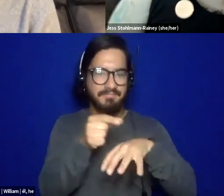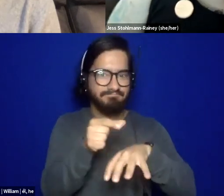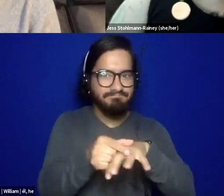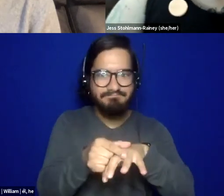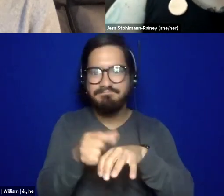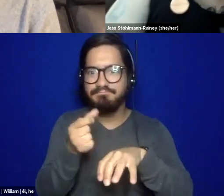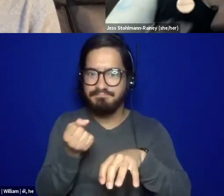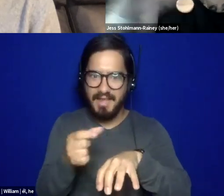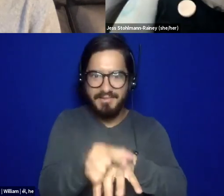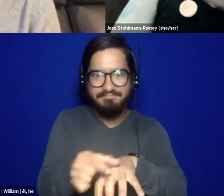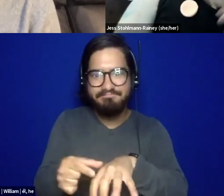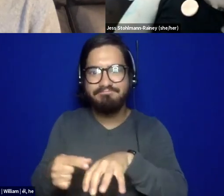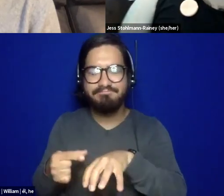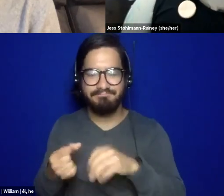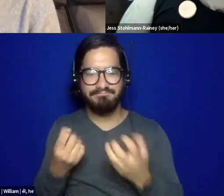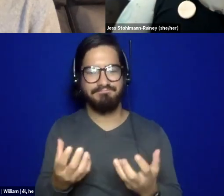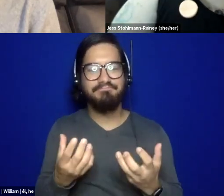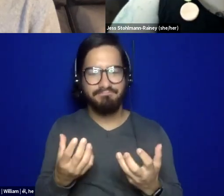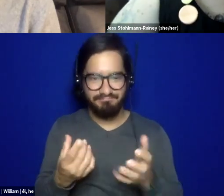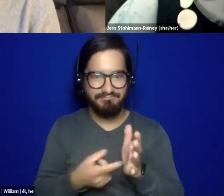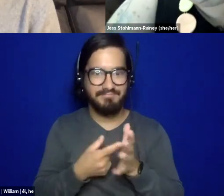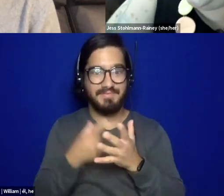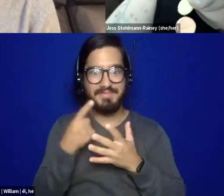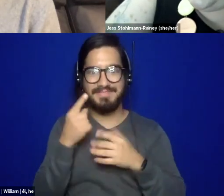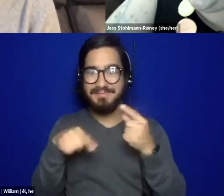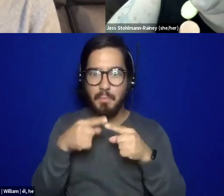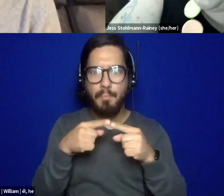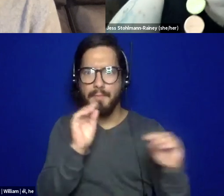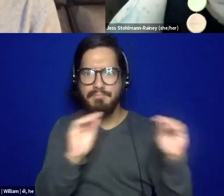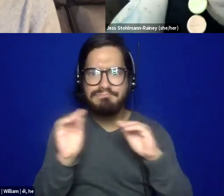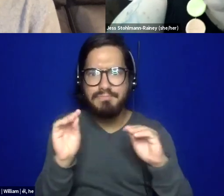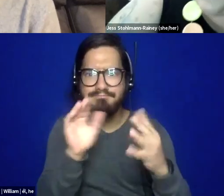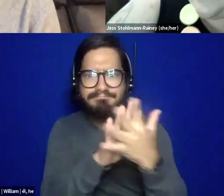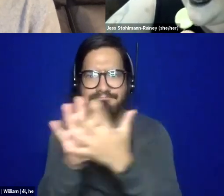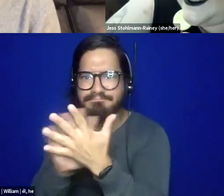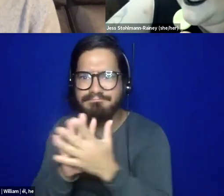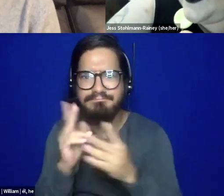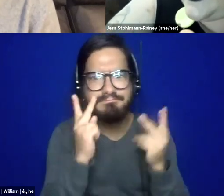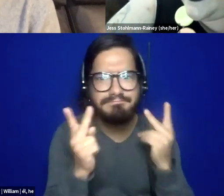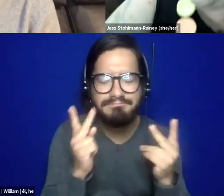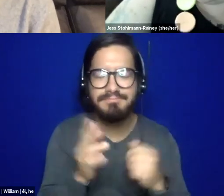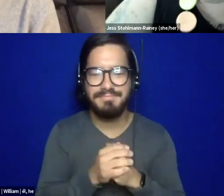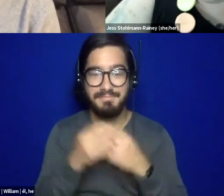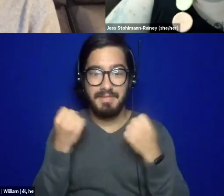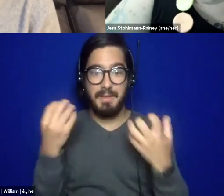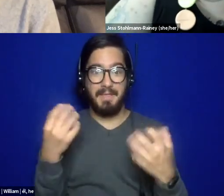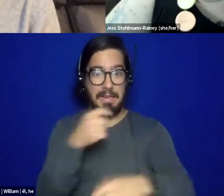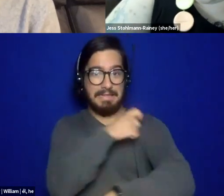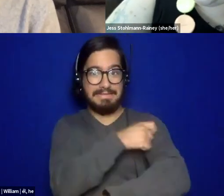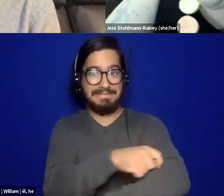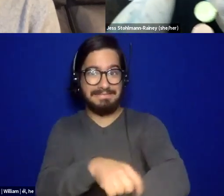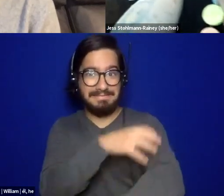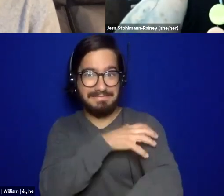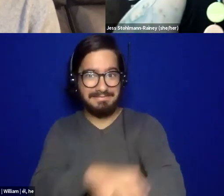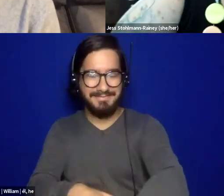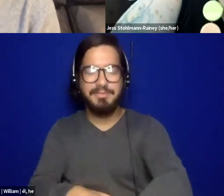there's, like, that going on on the screen as well. And I have a lot of tattoos. I'm at a desk right now with a